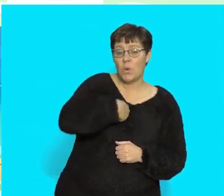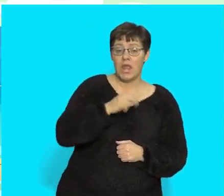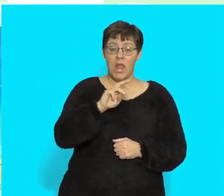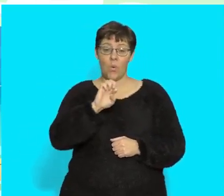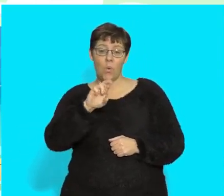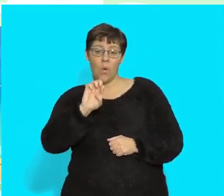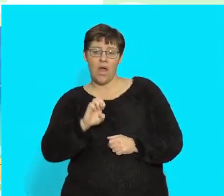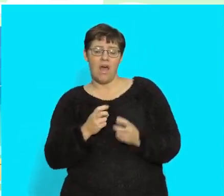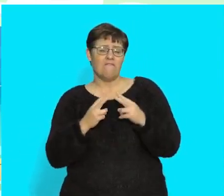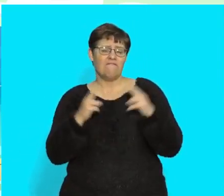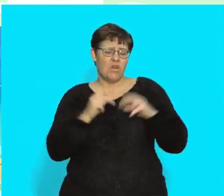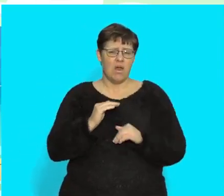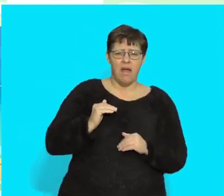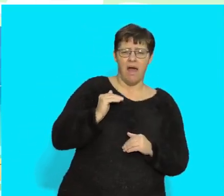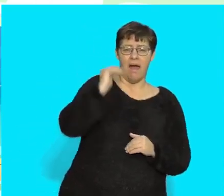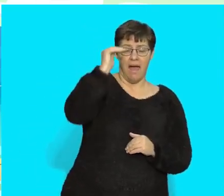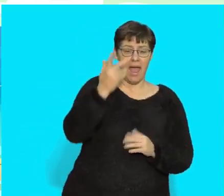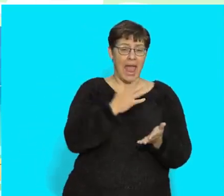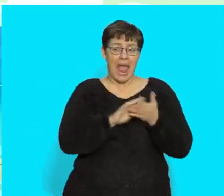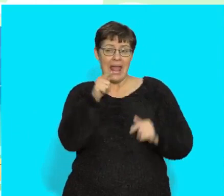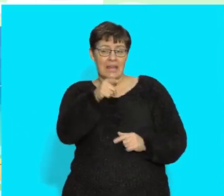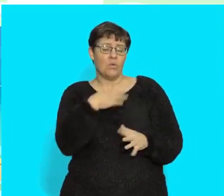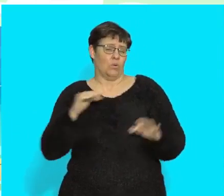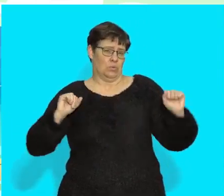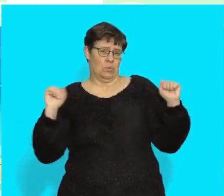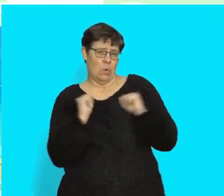it was cold. We could see the sea.